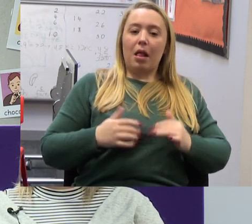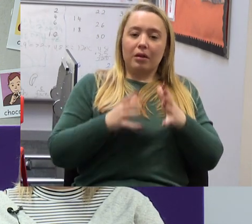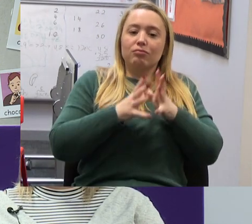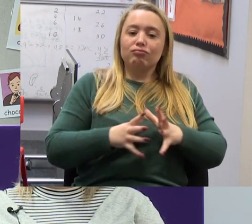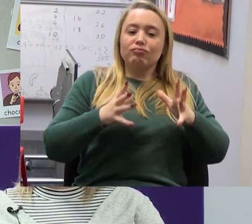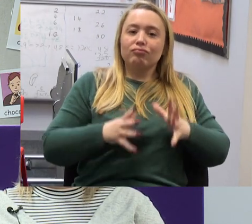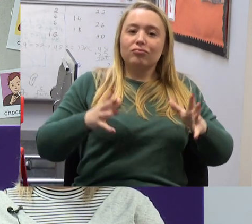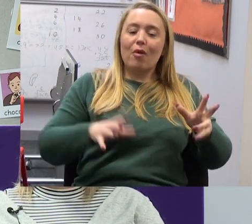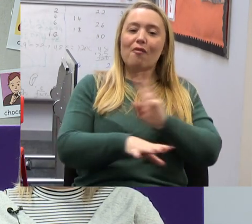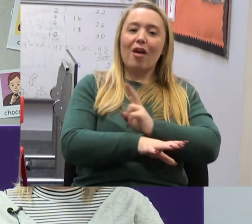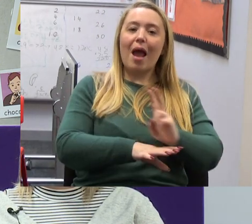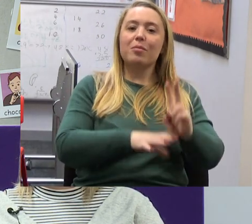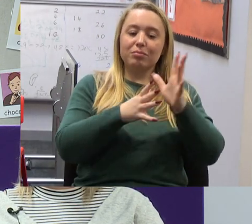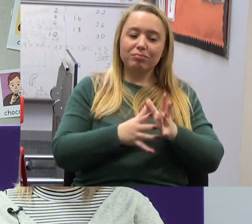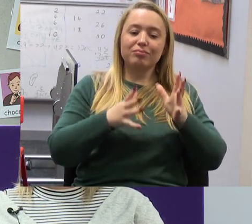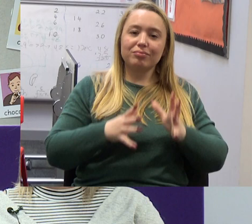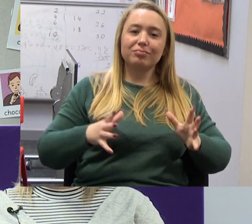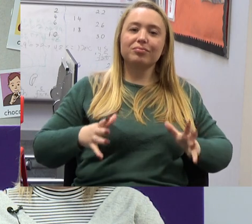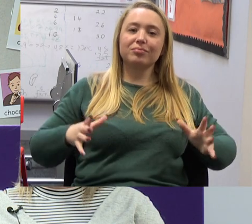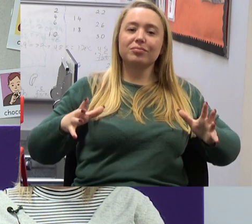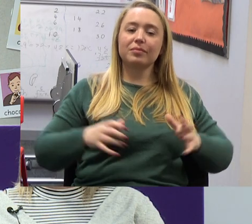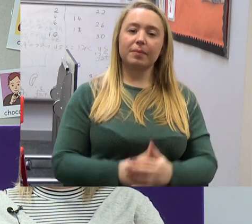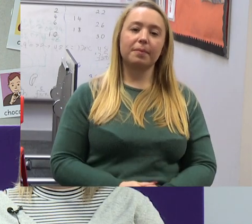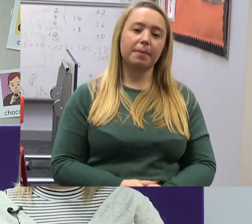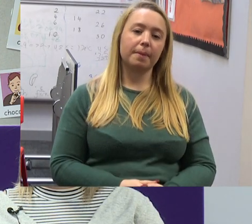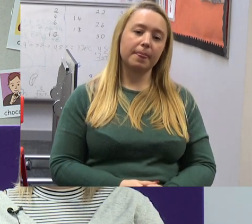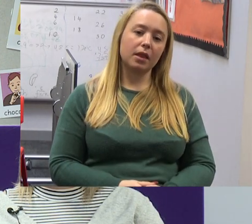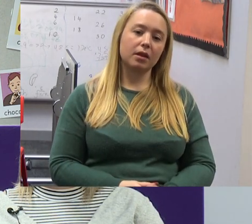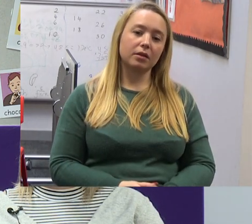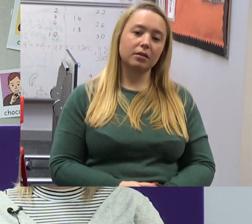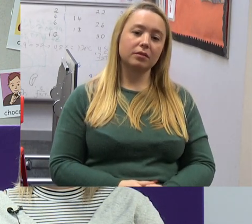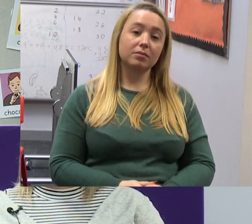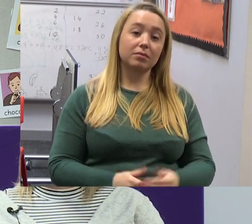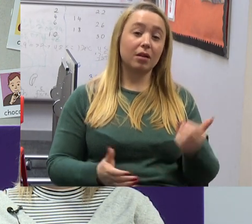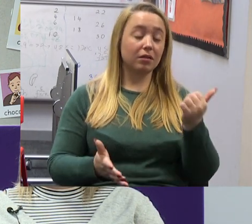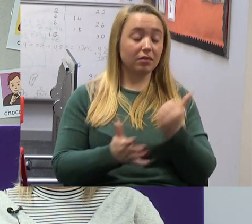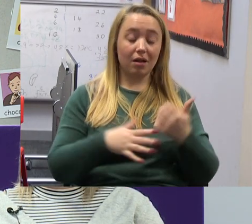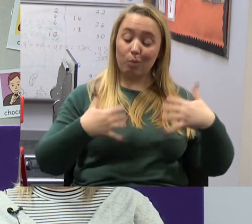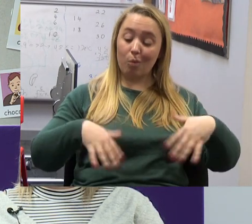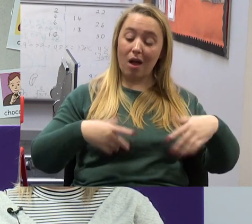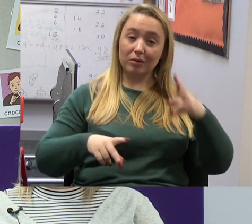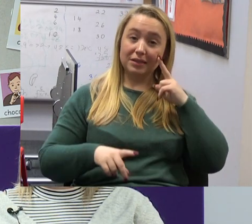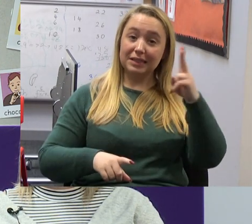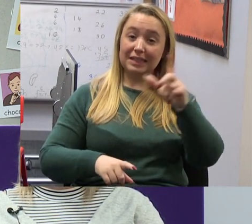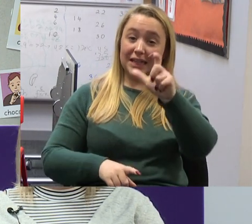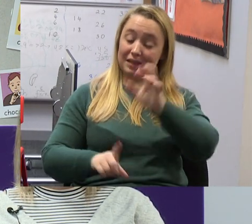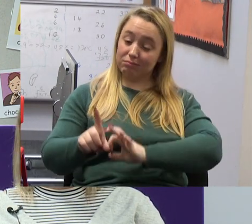our vocab of signs, which is incredible to see and watch.